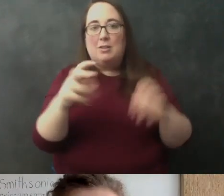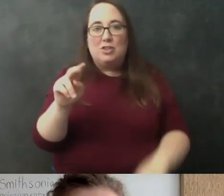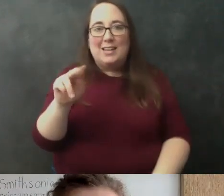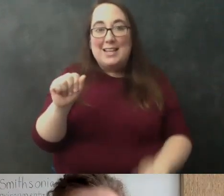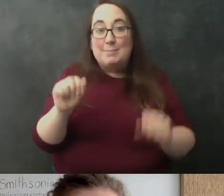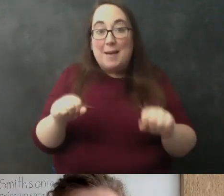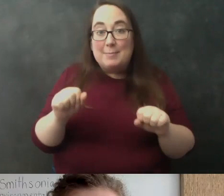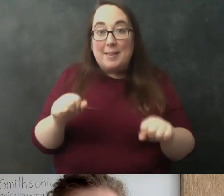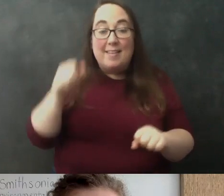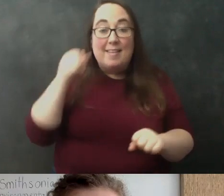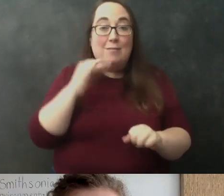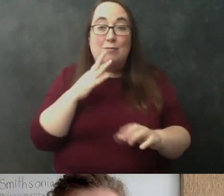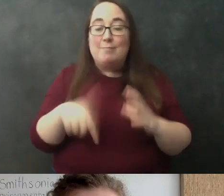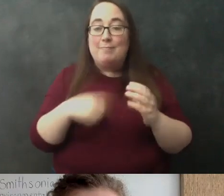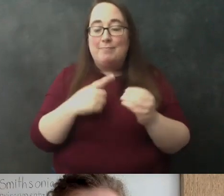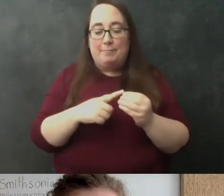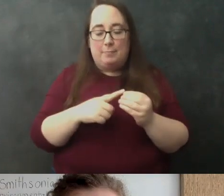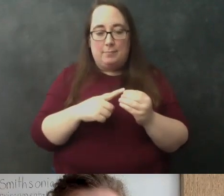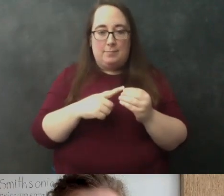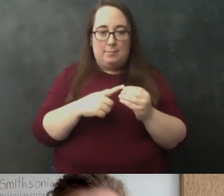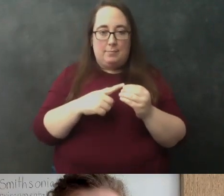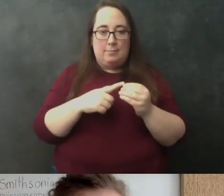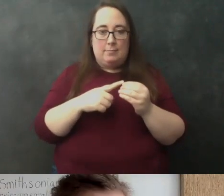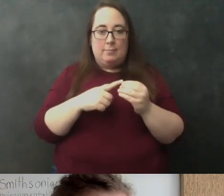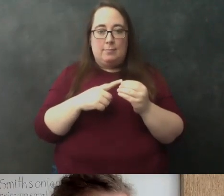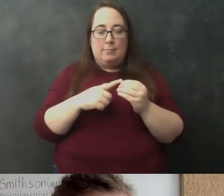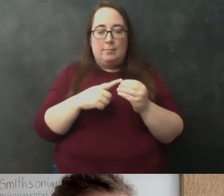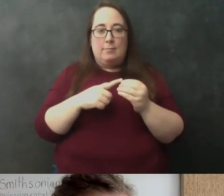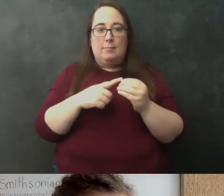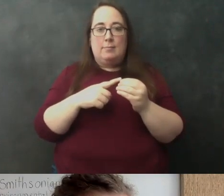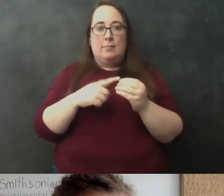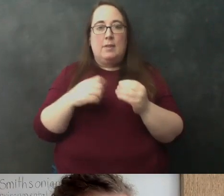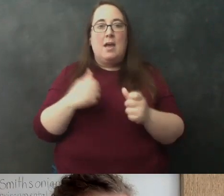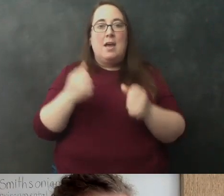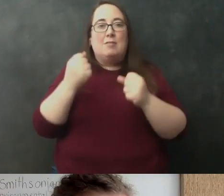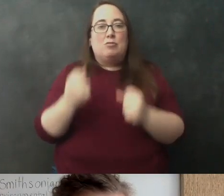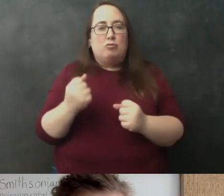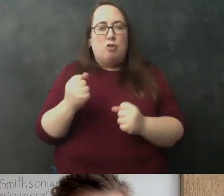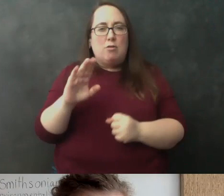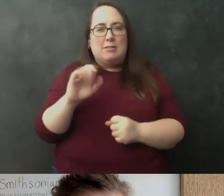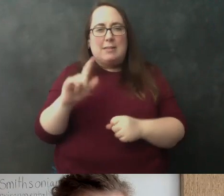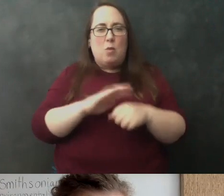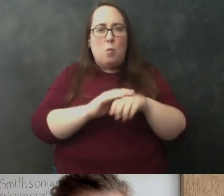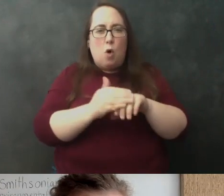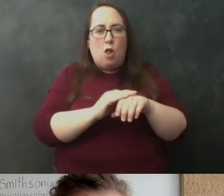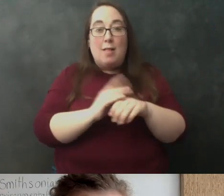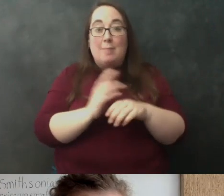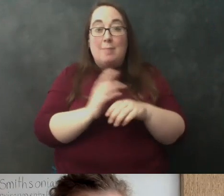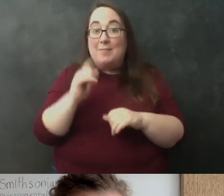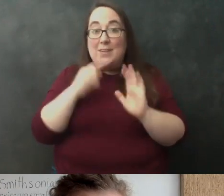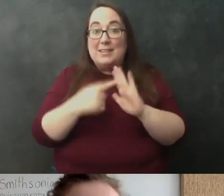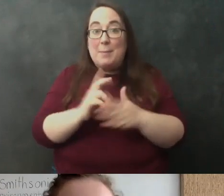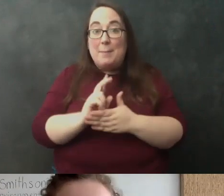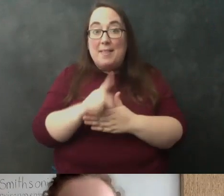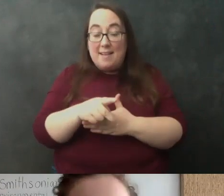you're talking about an organism that has a really really strong cell wall so for instance plants actually have a really